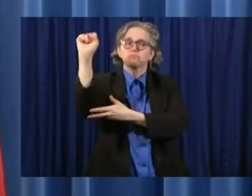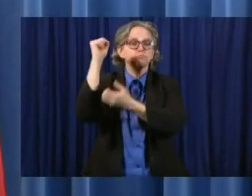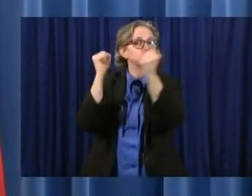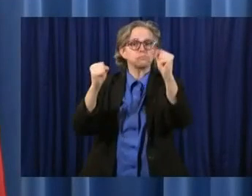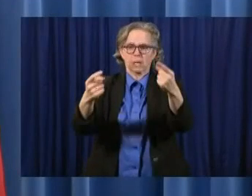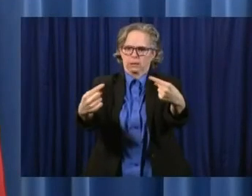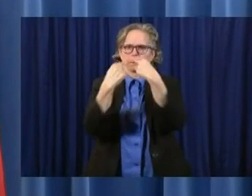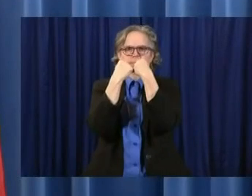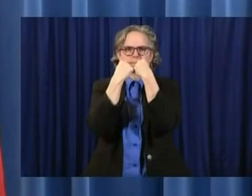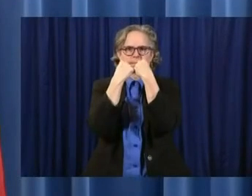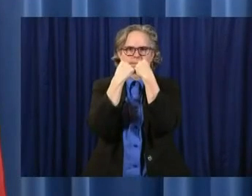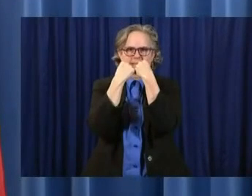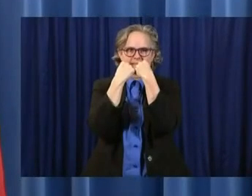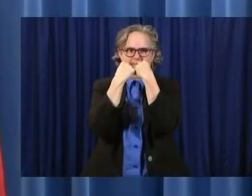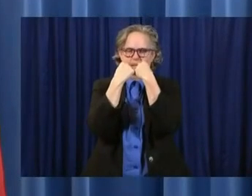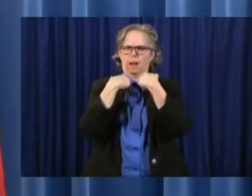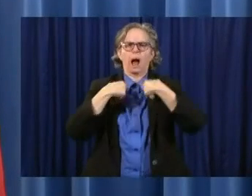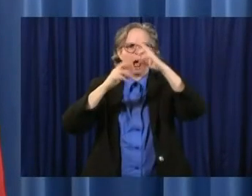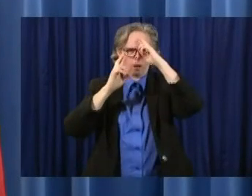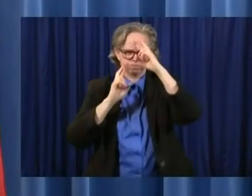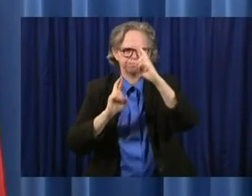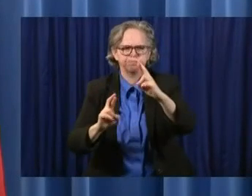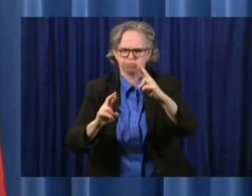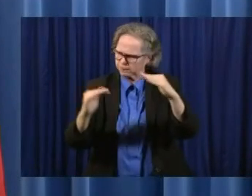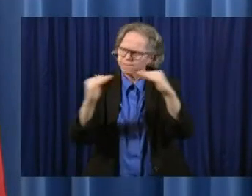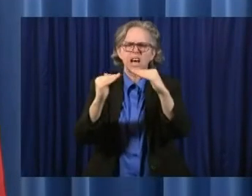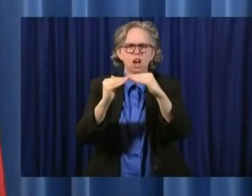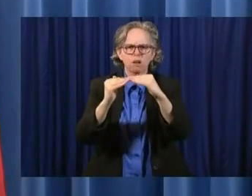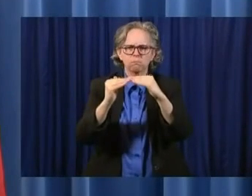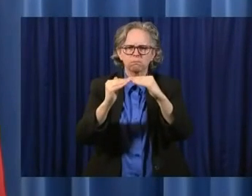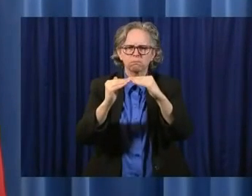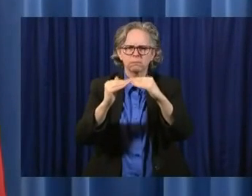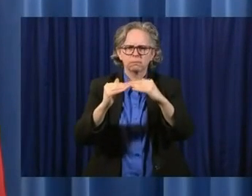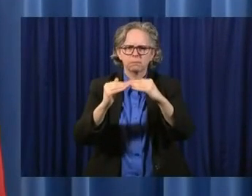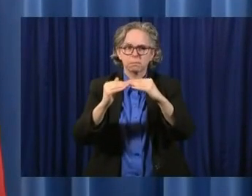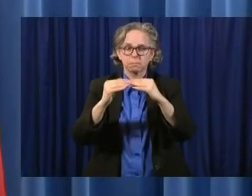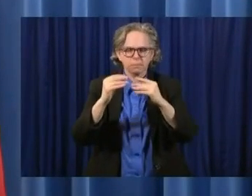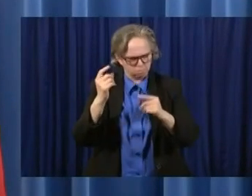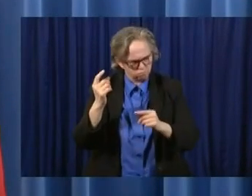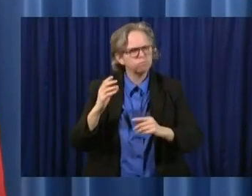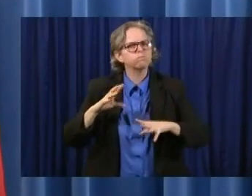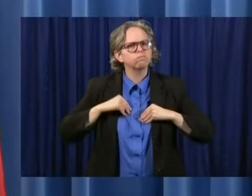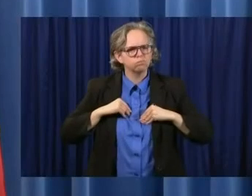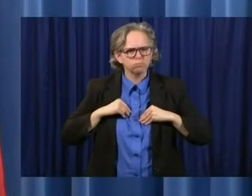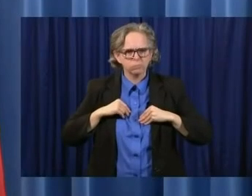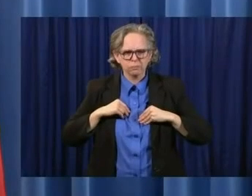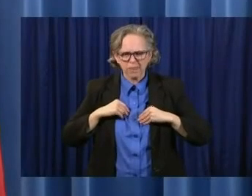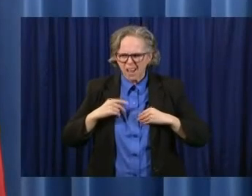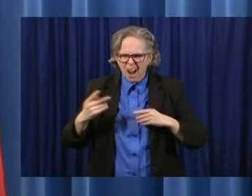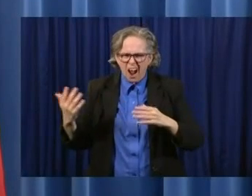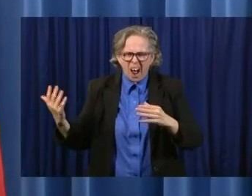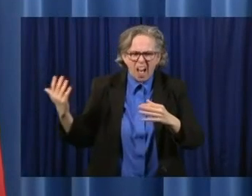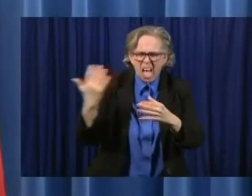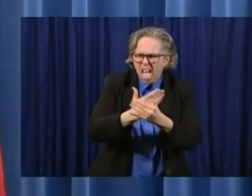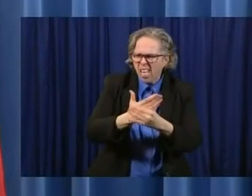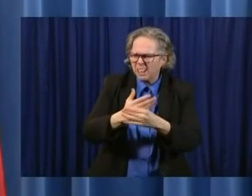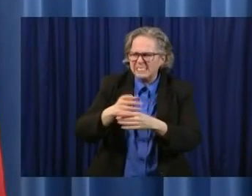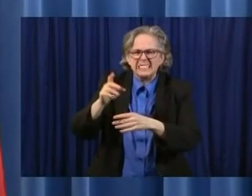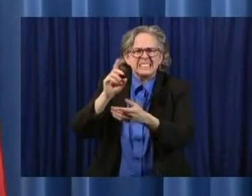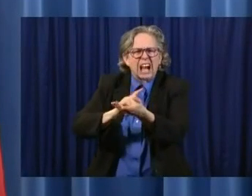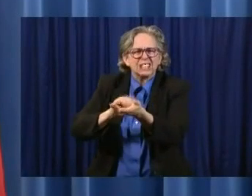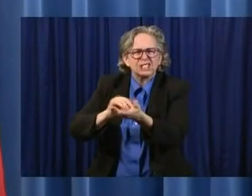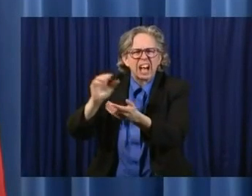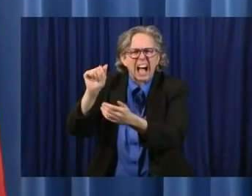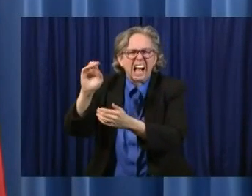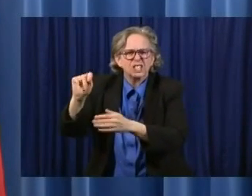that is certainly fair game. But to bother the family of Dr. Acton, I don't think